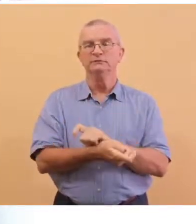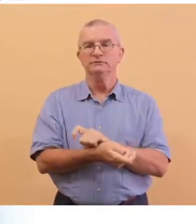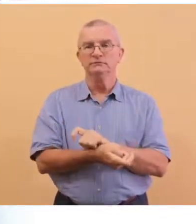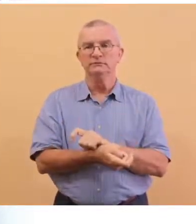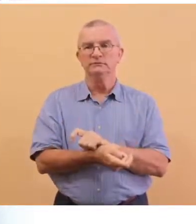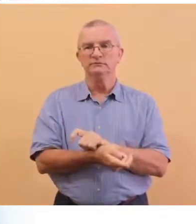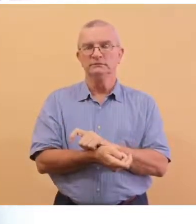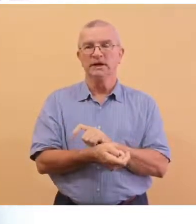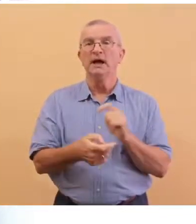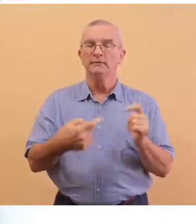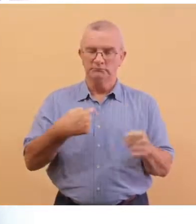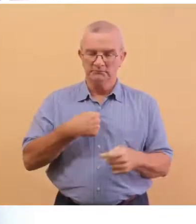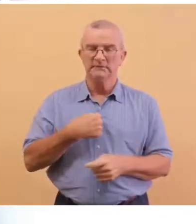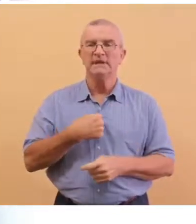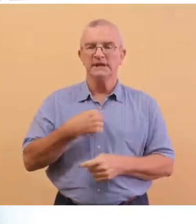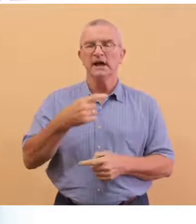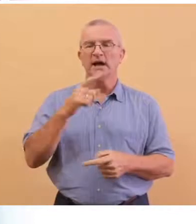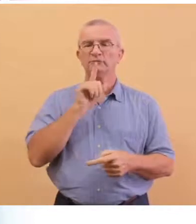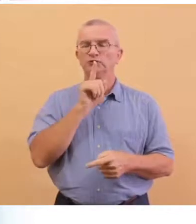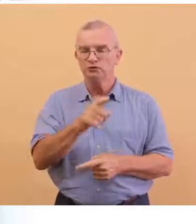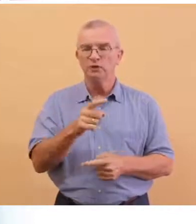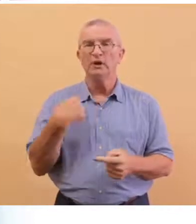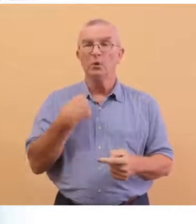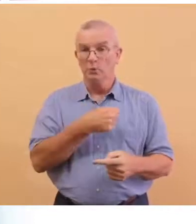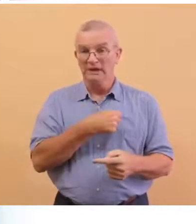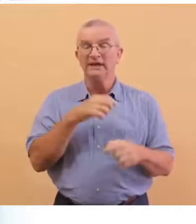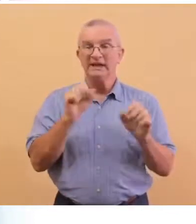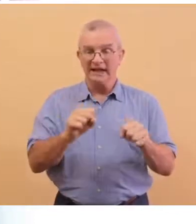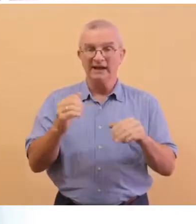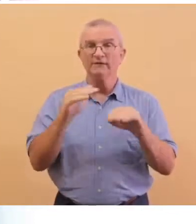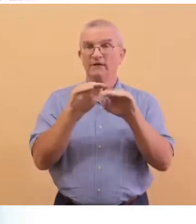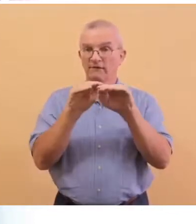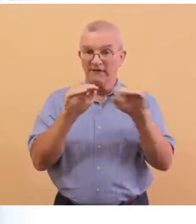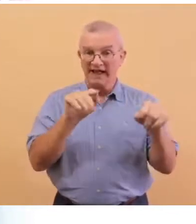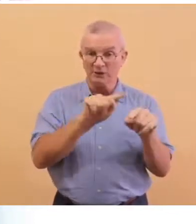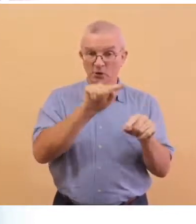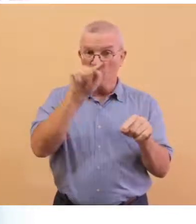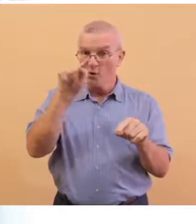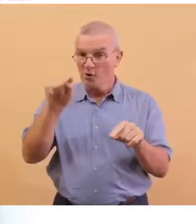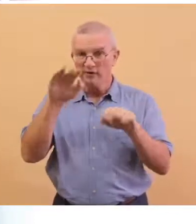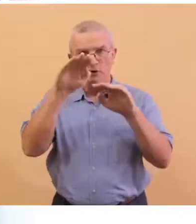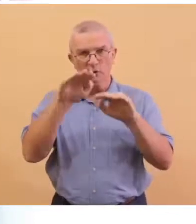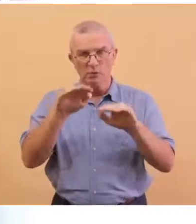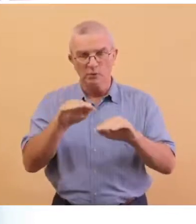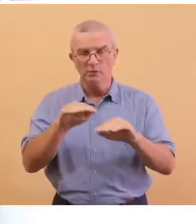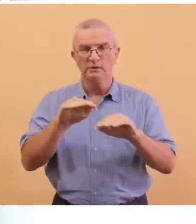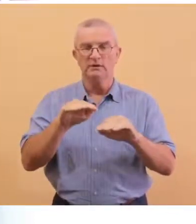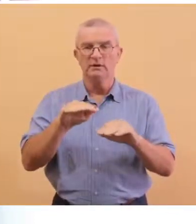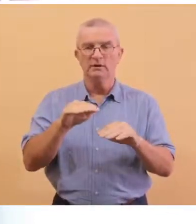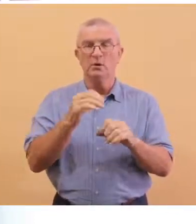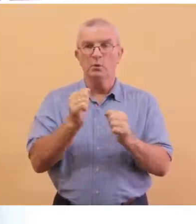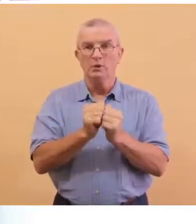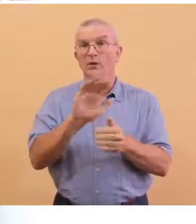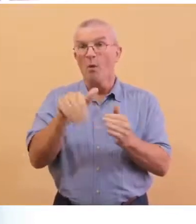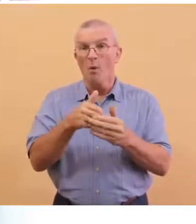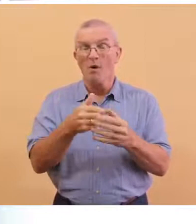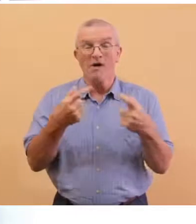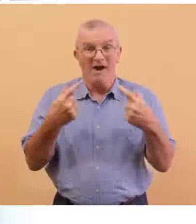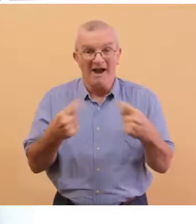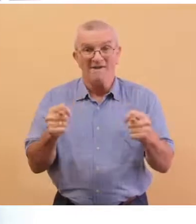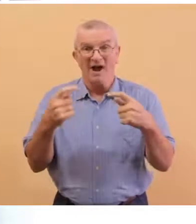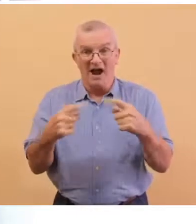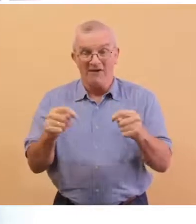convinced that together we can flatten the curve with more effort from all of us.